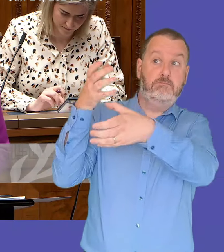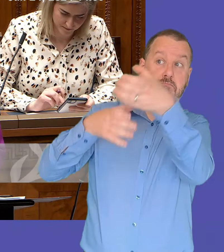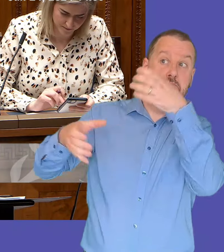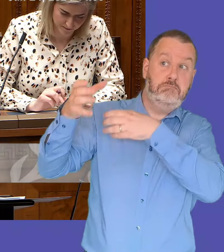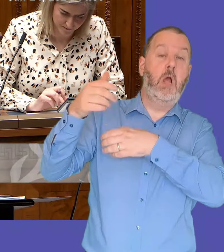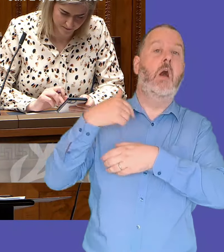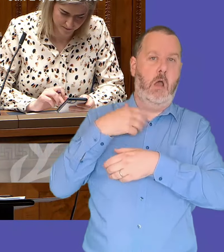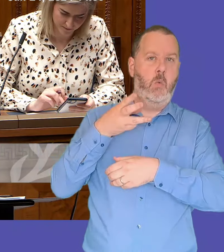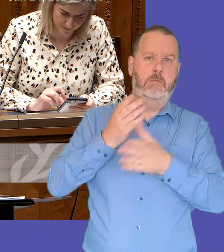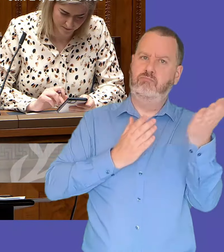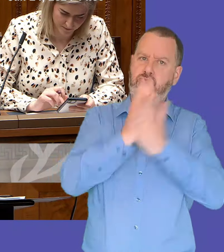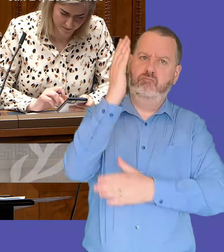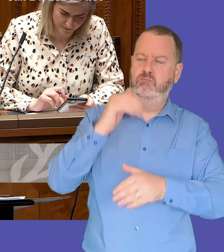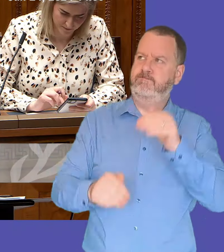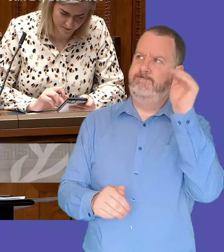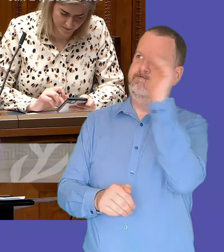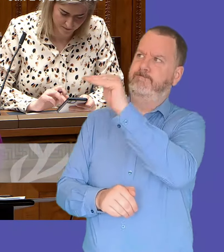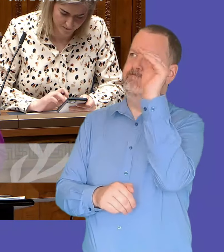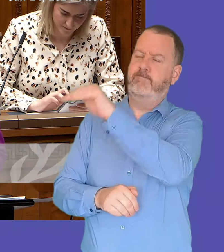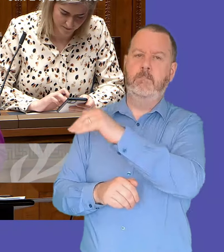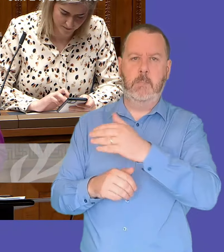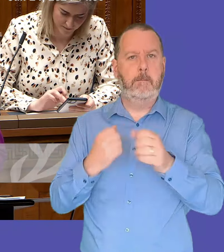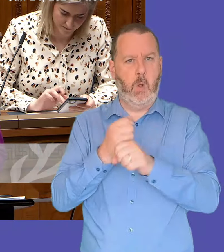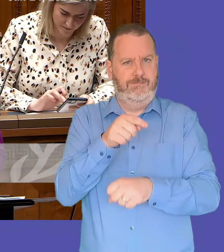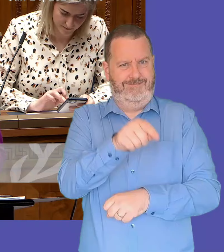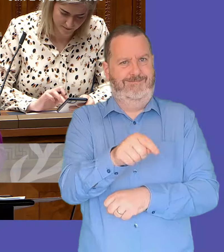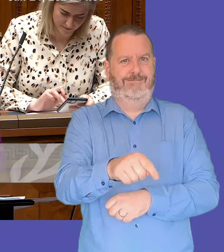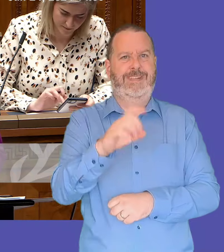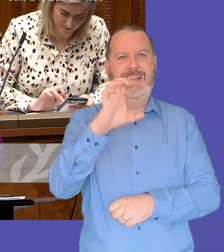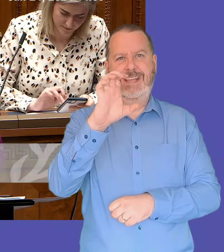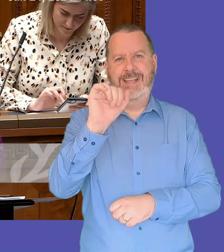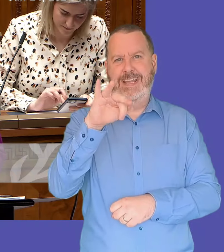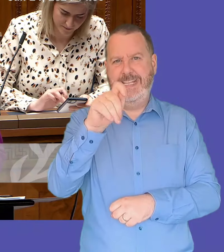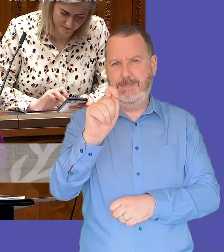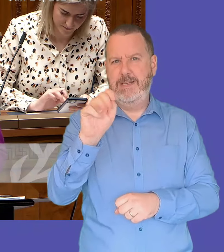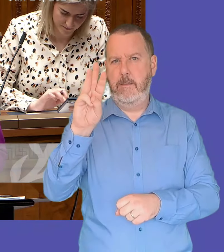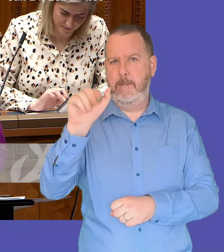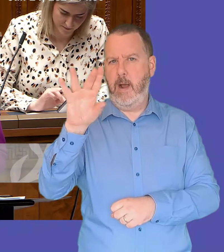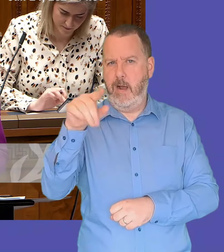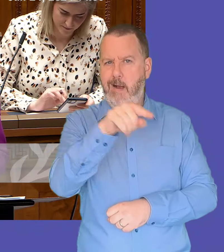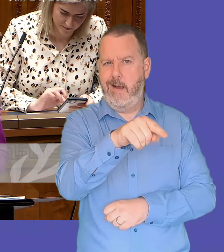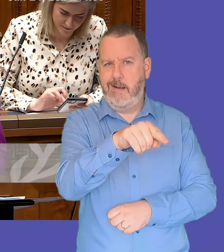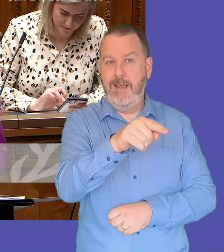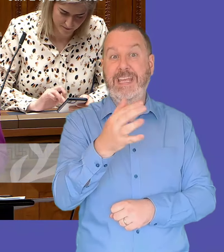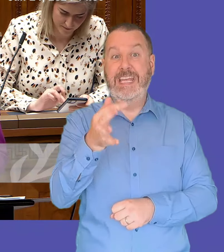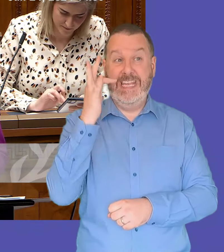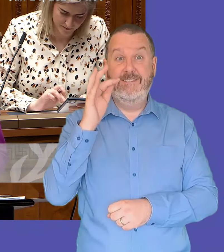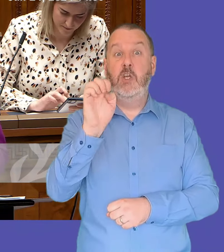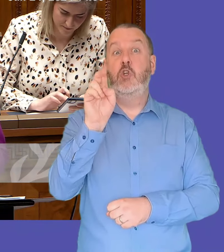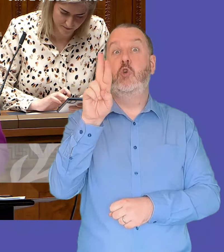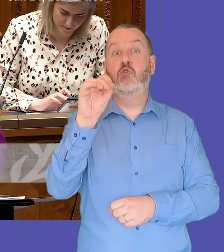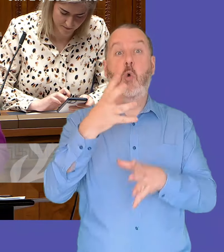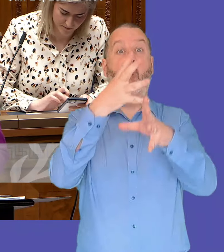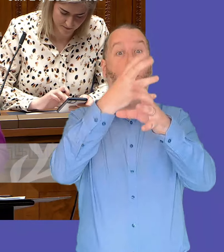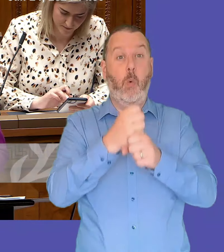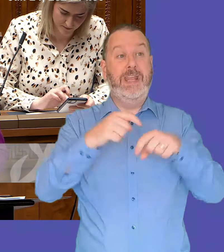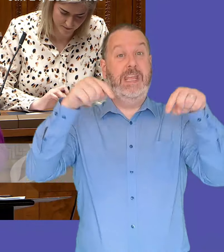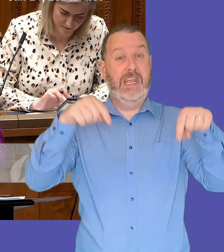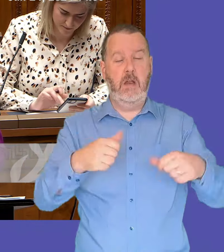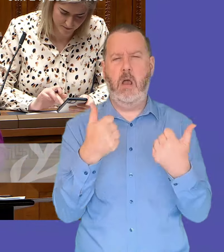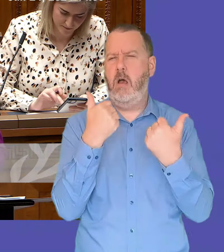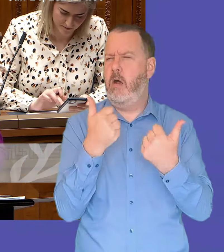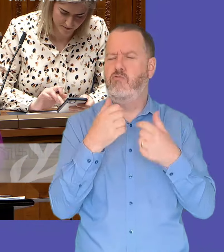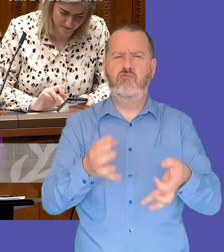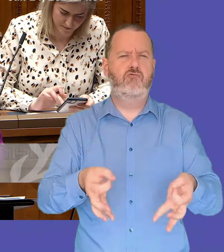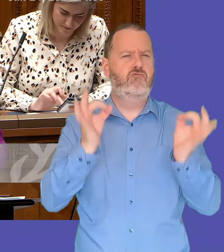in terms of the huge significance that we have the huge economic boost that we have to have the euros hosted here and i want us to be part of that